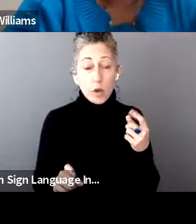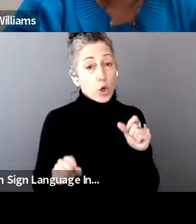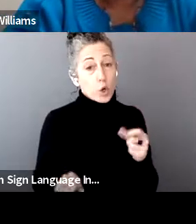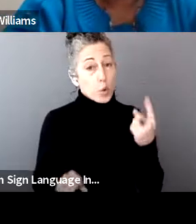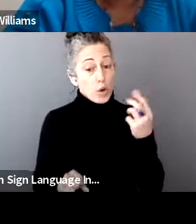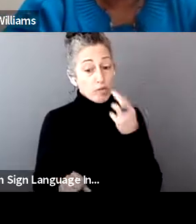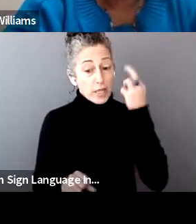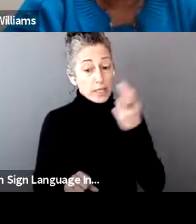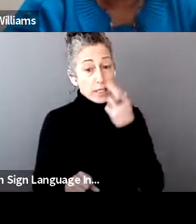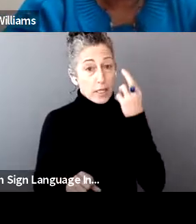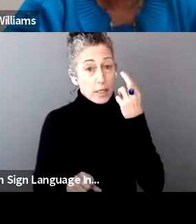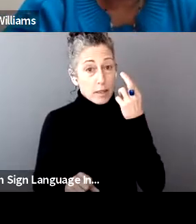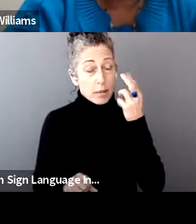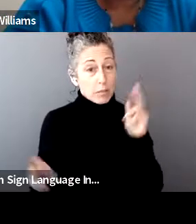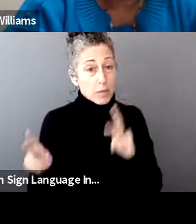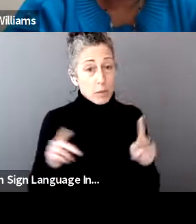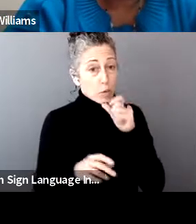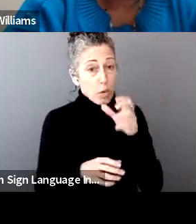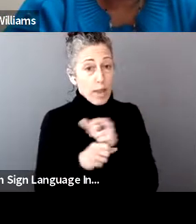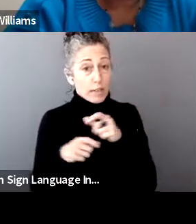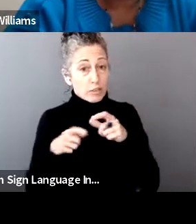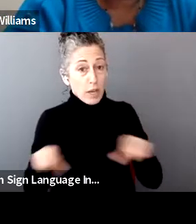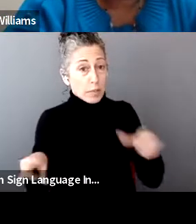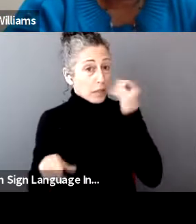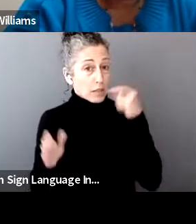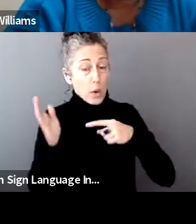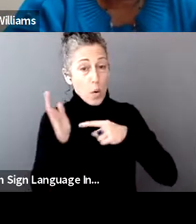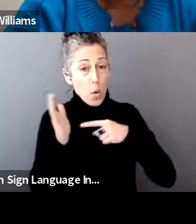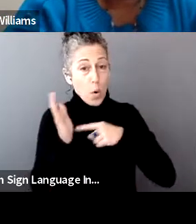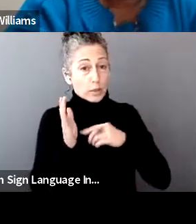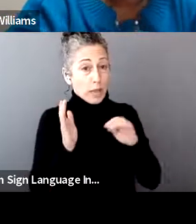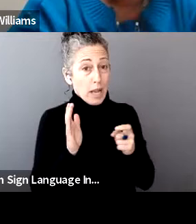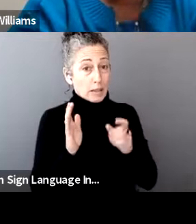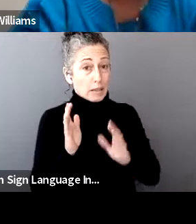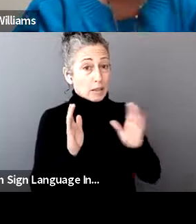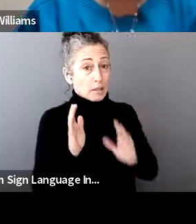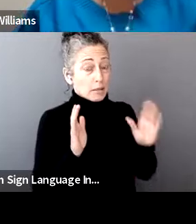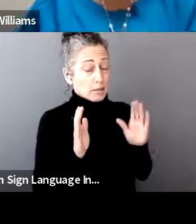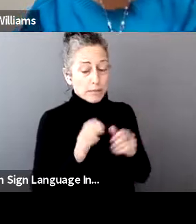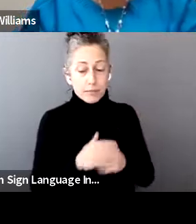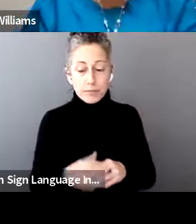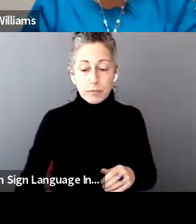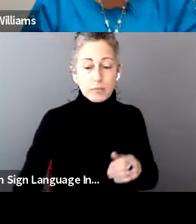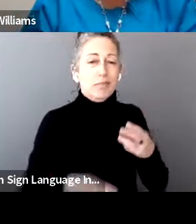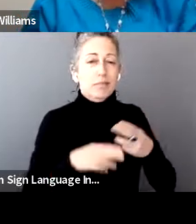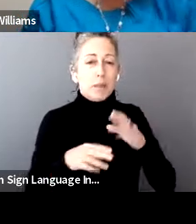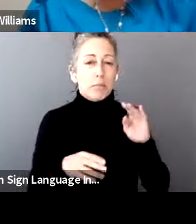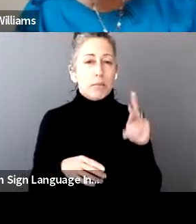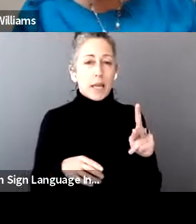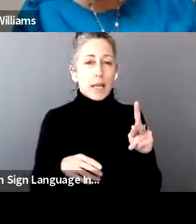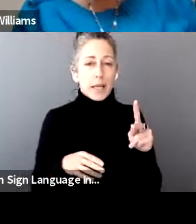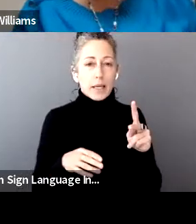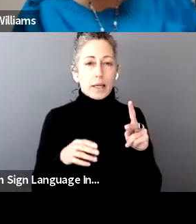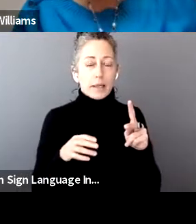they owe back taxes? Well, the first stimulus payment of economic impact payment,